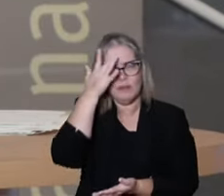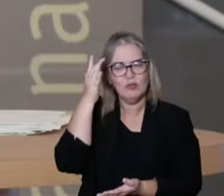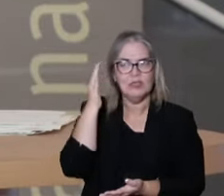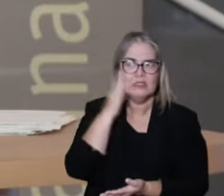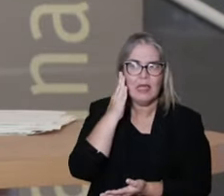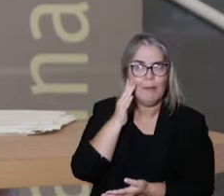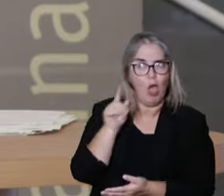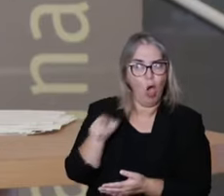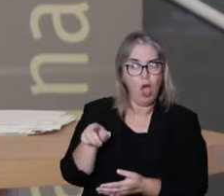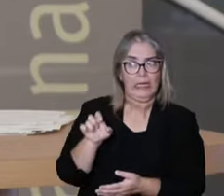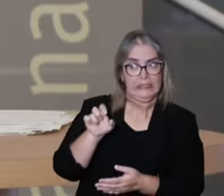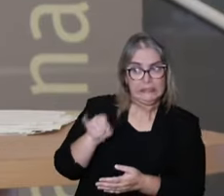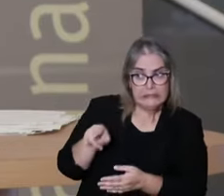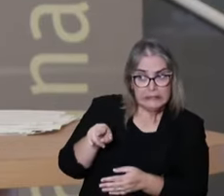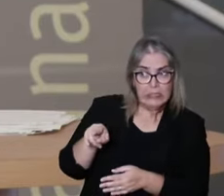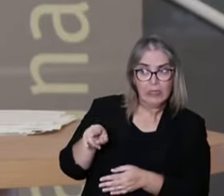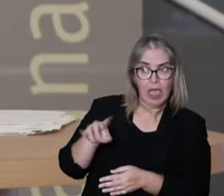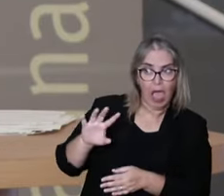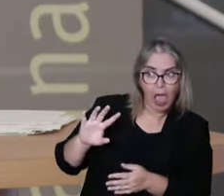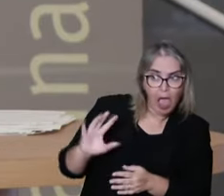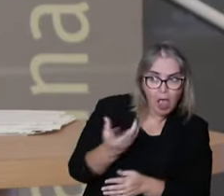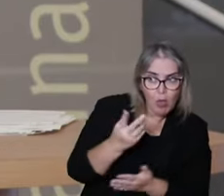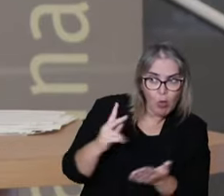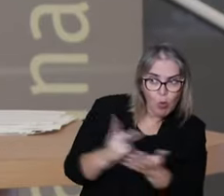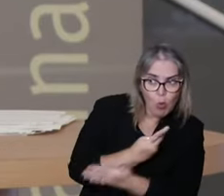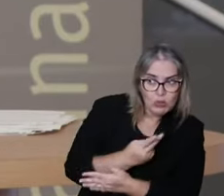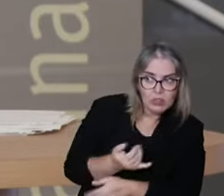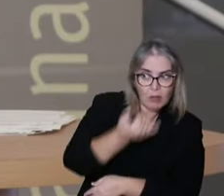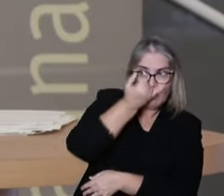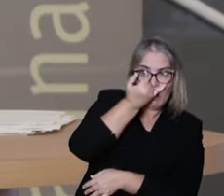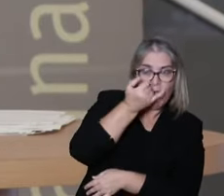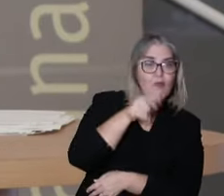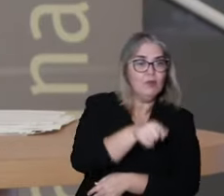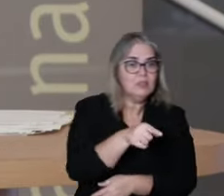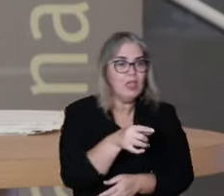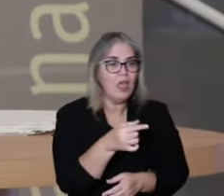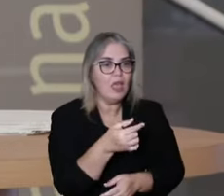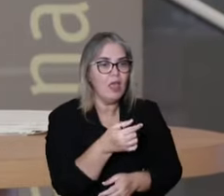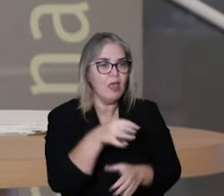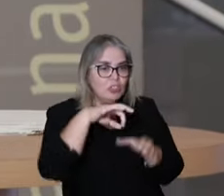we see the situation, we do this, we get to this other result.